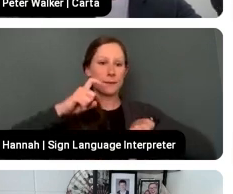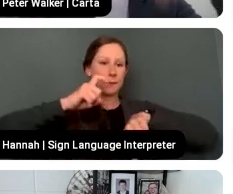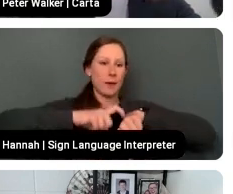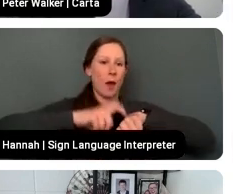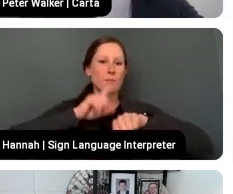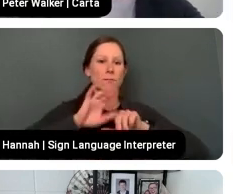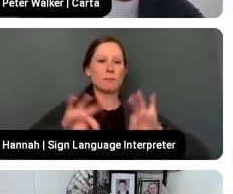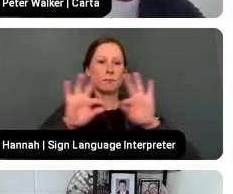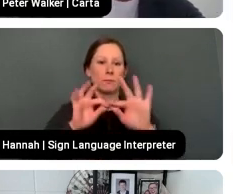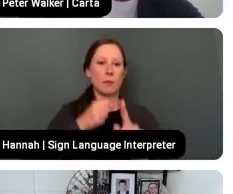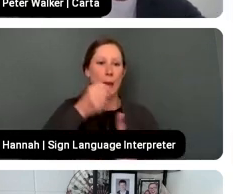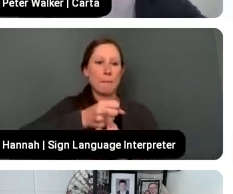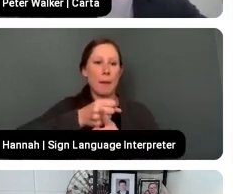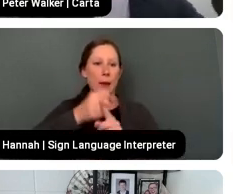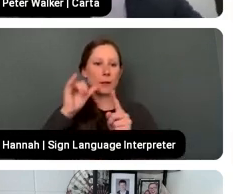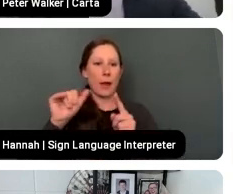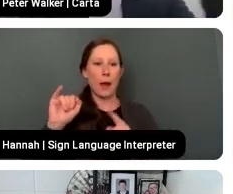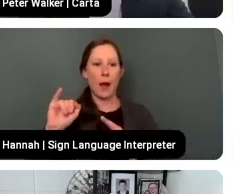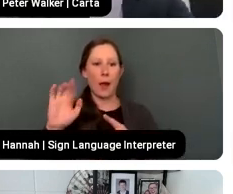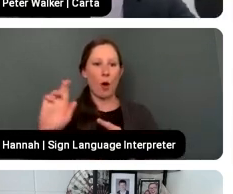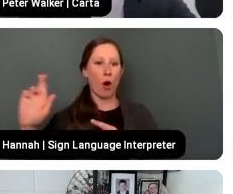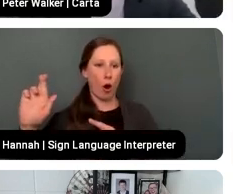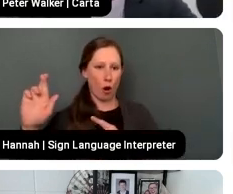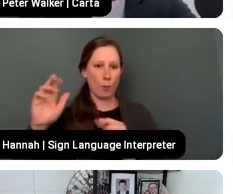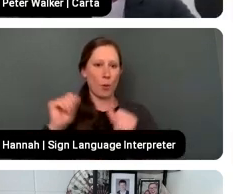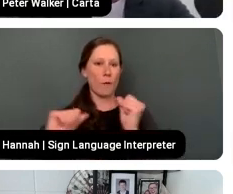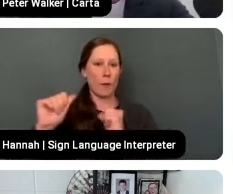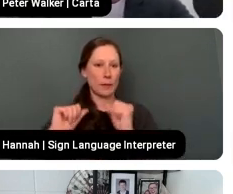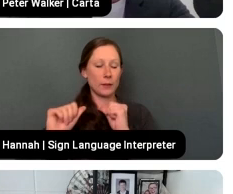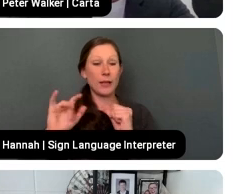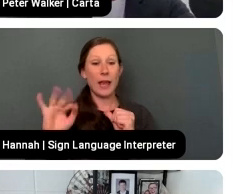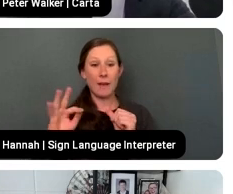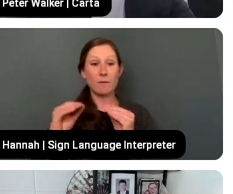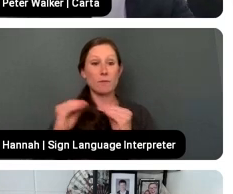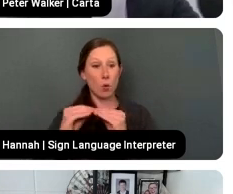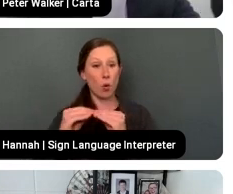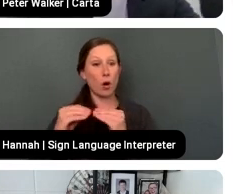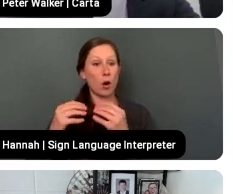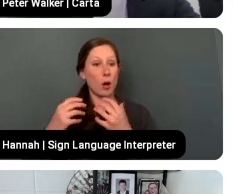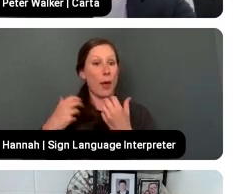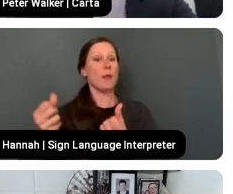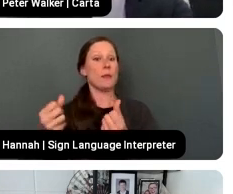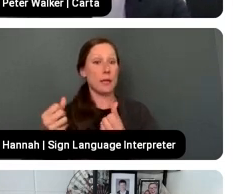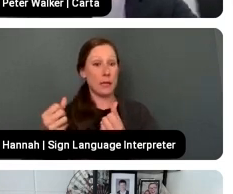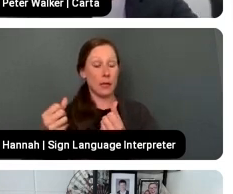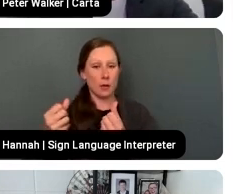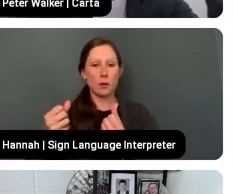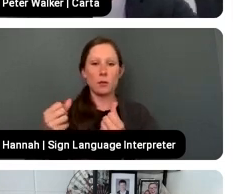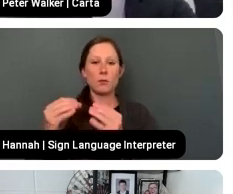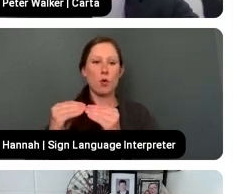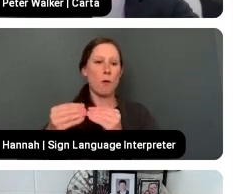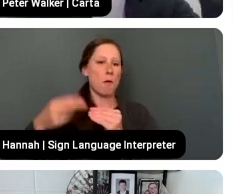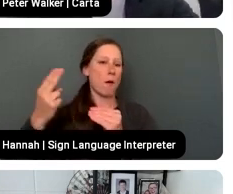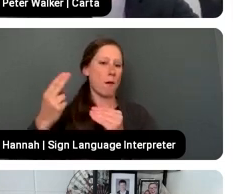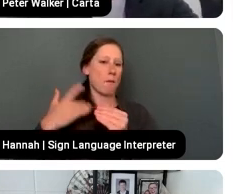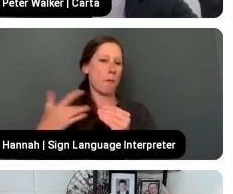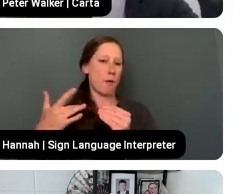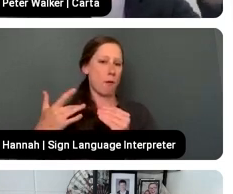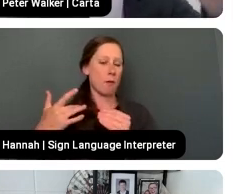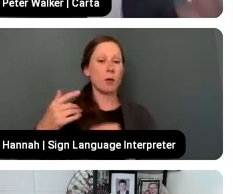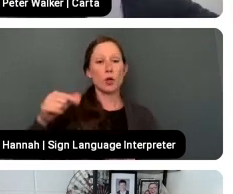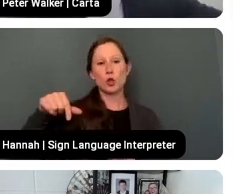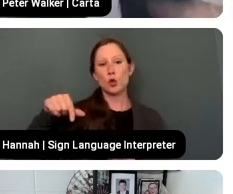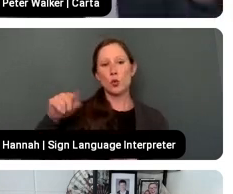metrics. The later the fund, the more healthy some of those IRR metrics happen to be. We took this data as of Q1 of 2024.